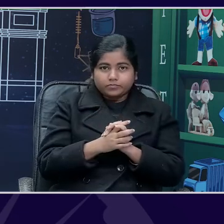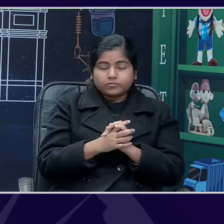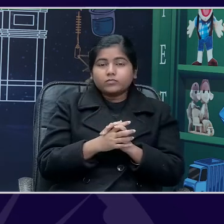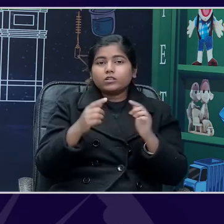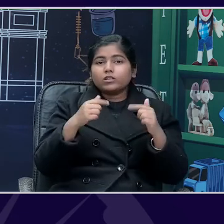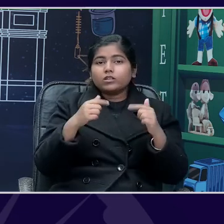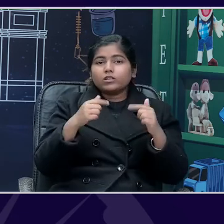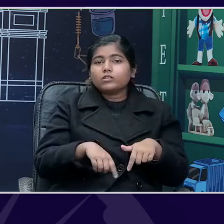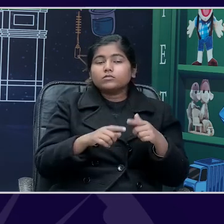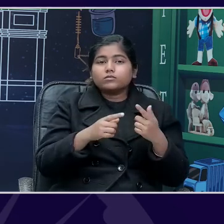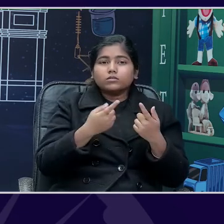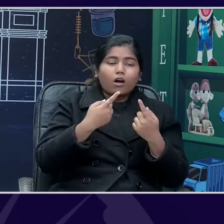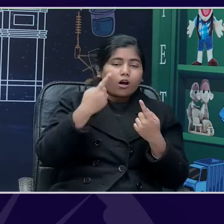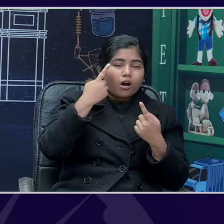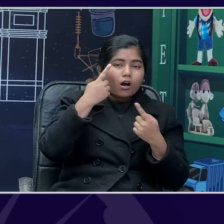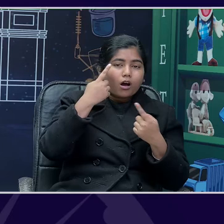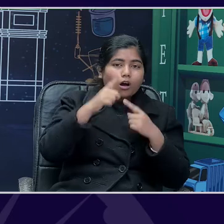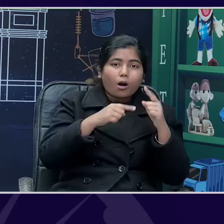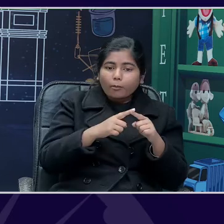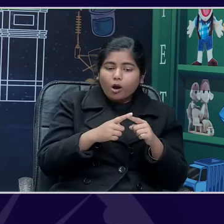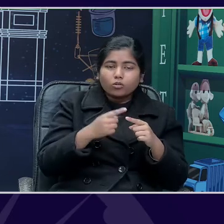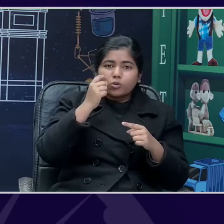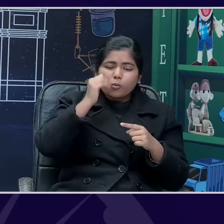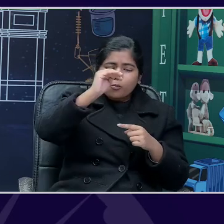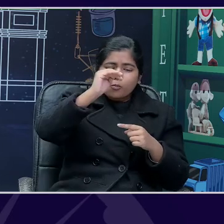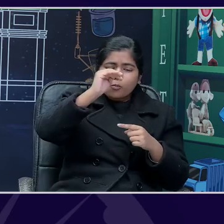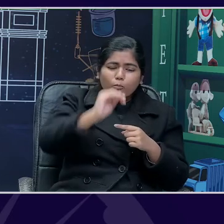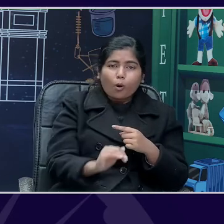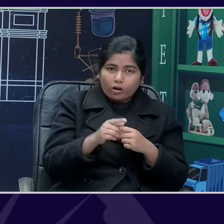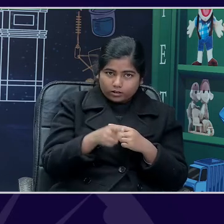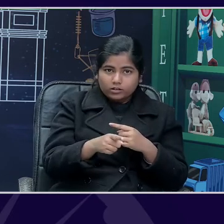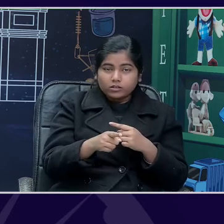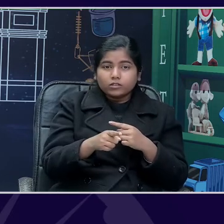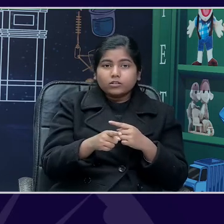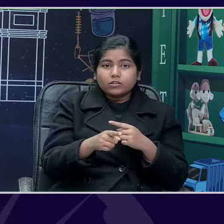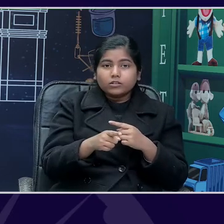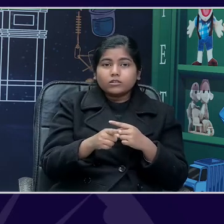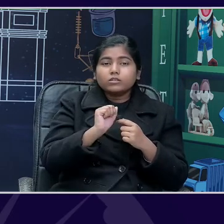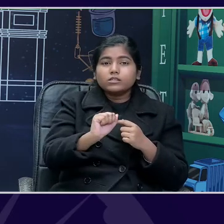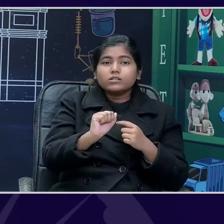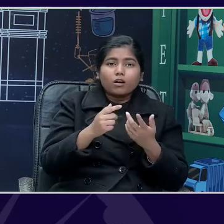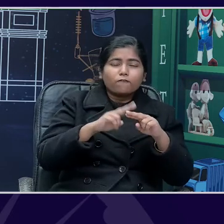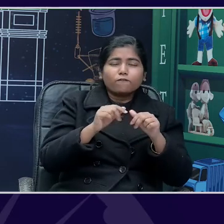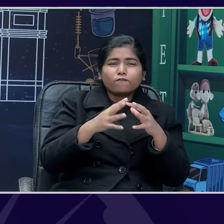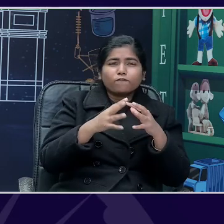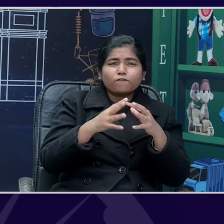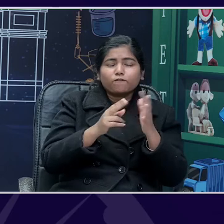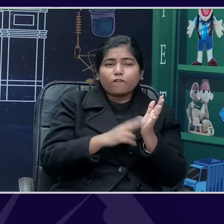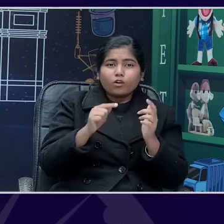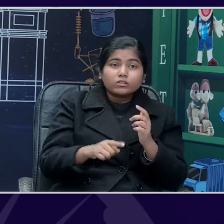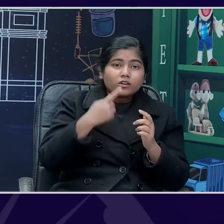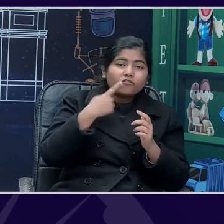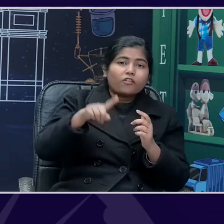a little boy who feels very bad for a little fawn. His father gets bitten by a